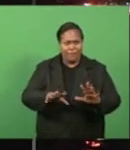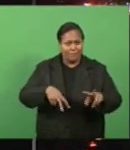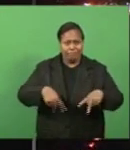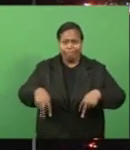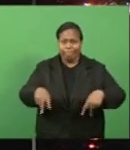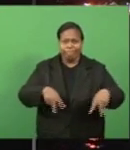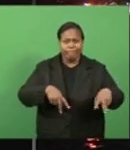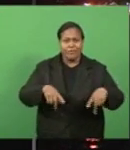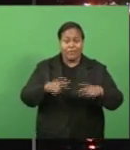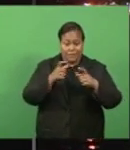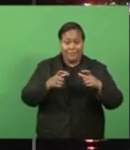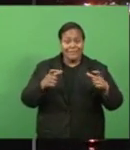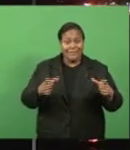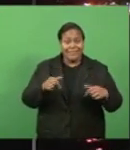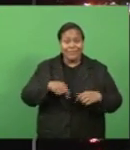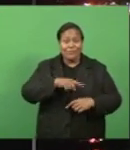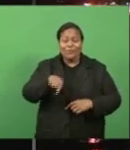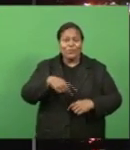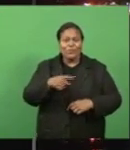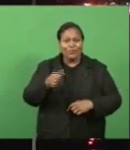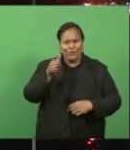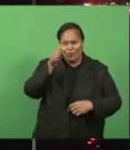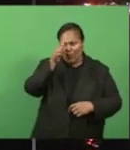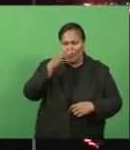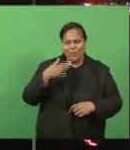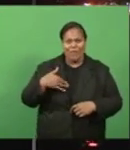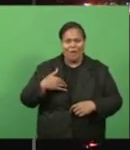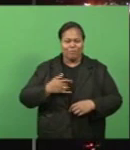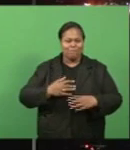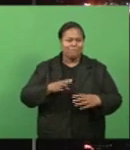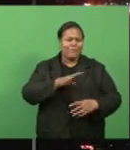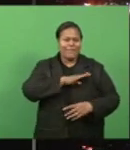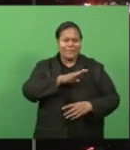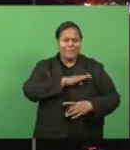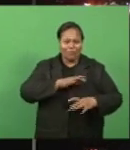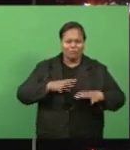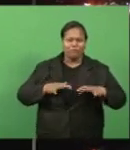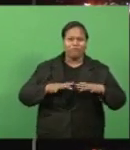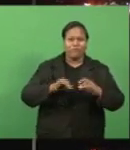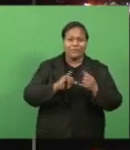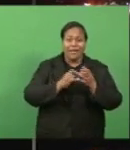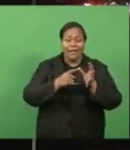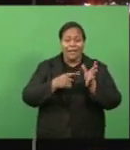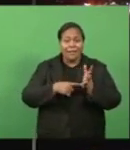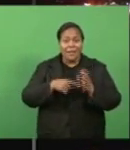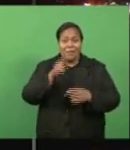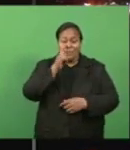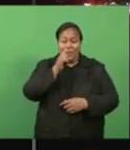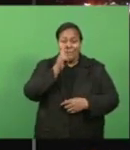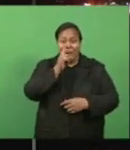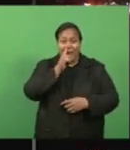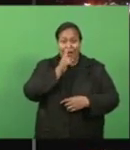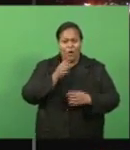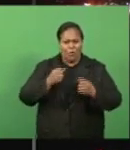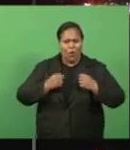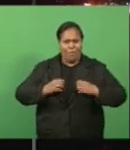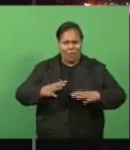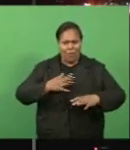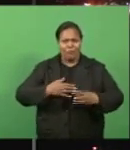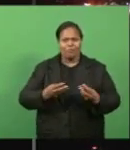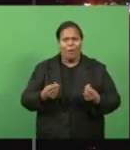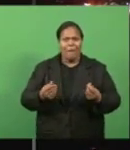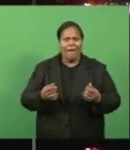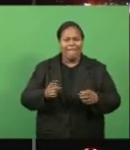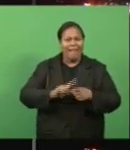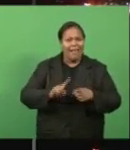city is known for its hustle and bustle, especially on a Saturday, where people are usually seen rushing to complete their shopping. Kritika Kumar